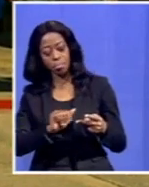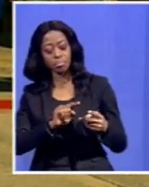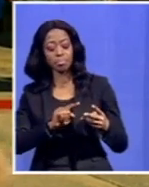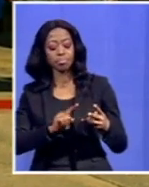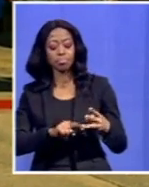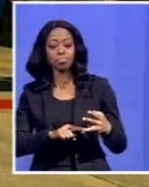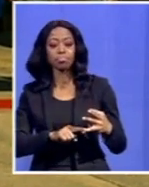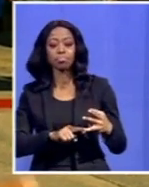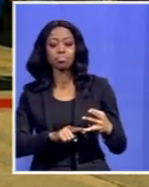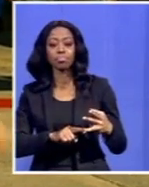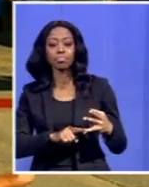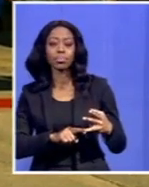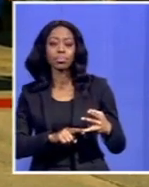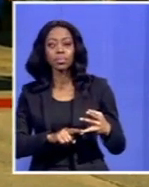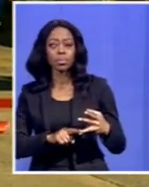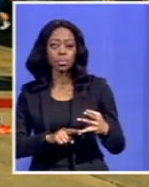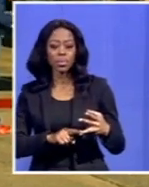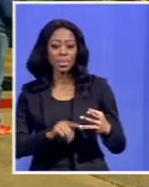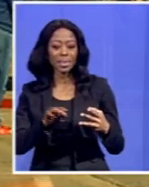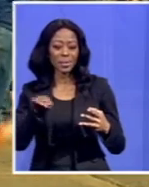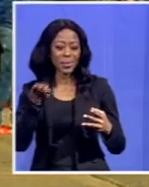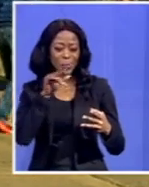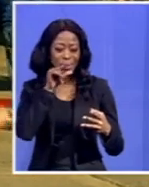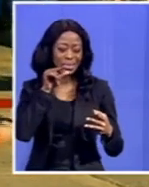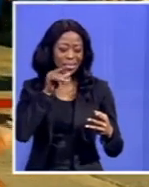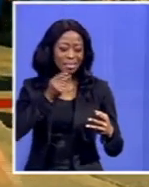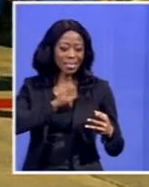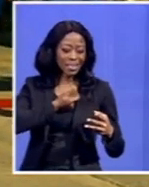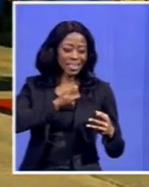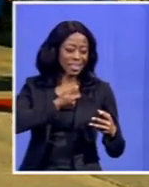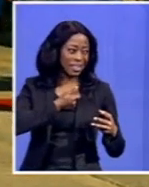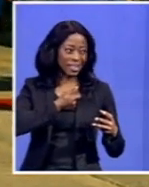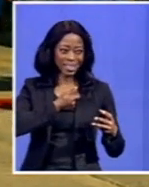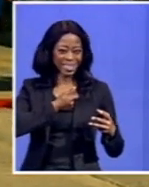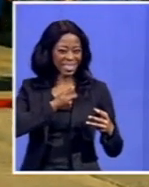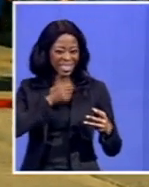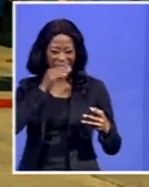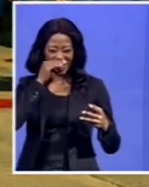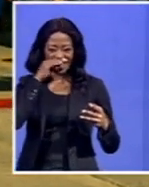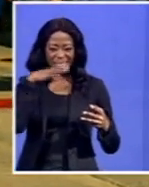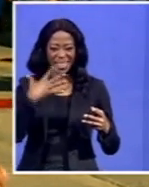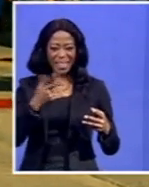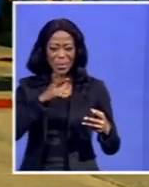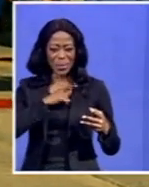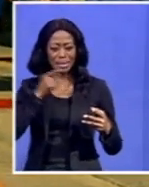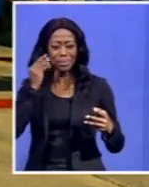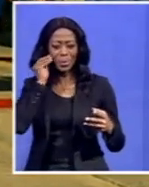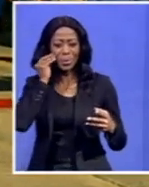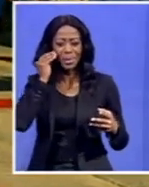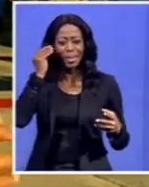one that is a Zulu name, which I'm not familiar with because I'm a Motswana.